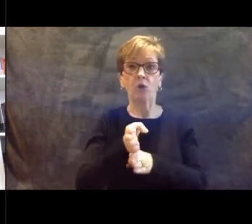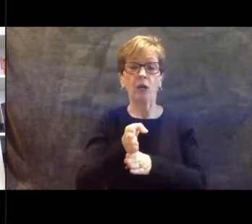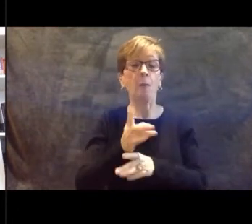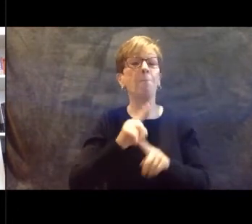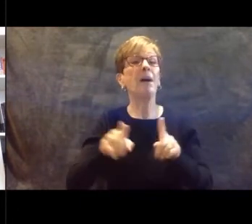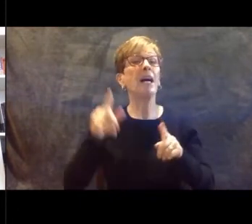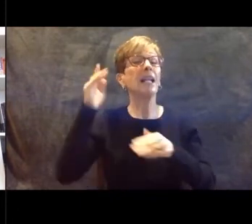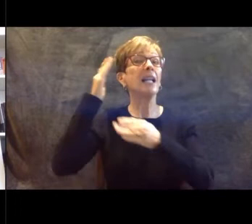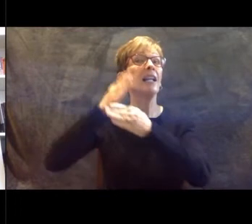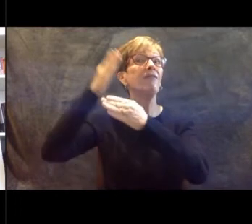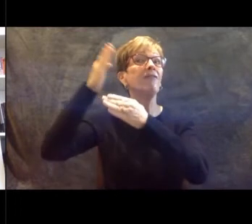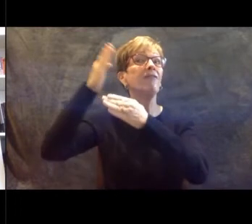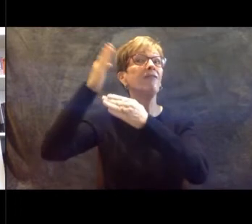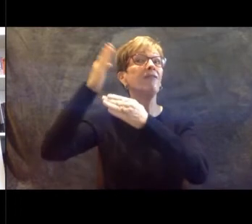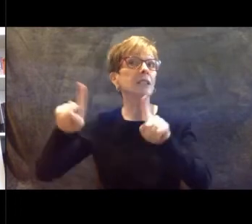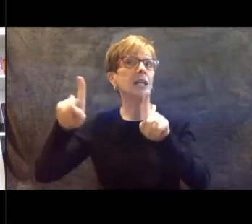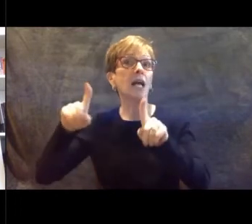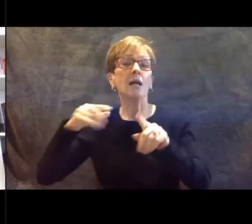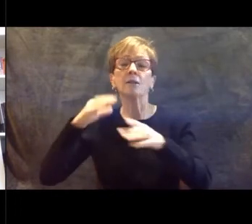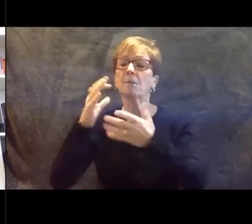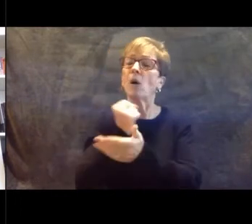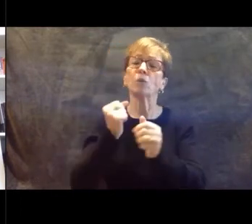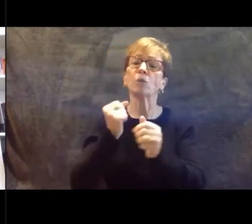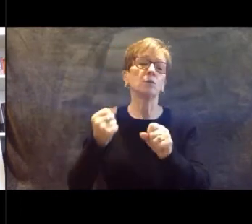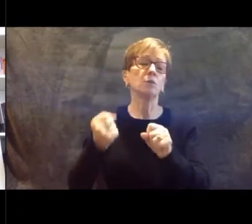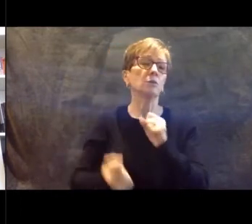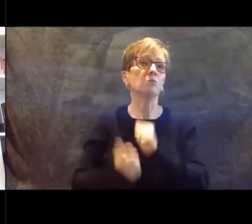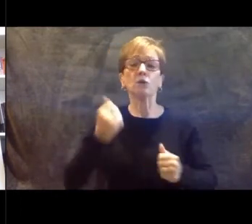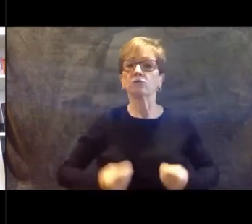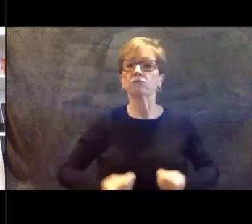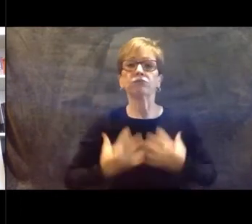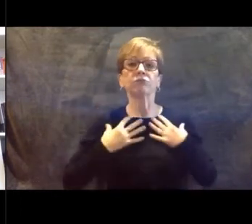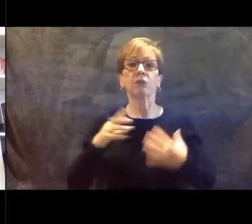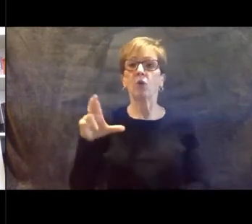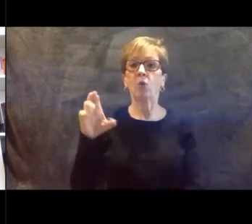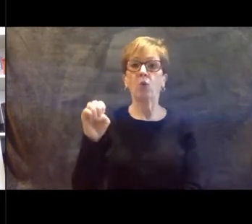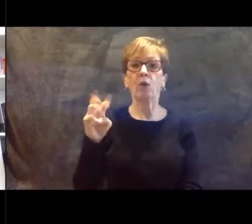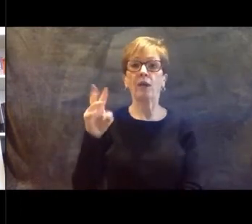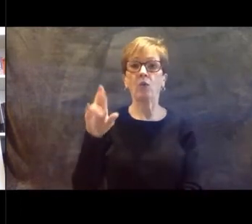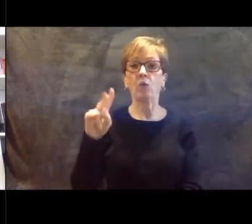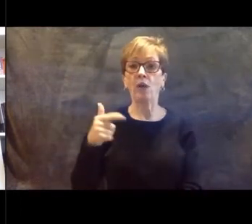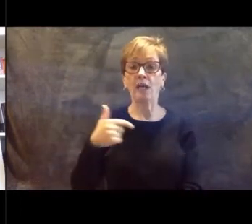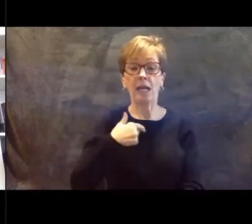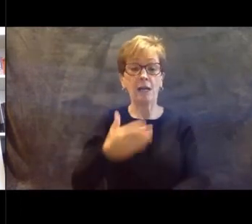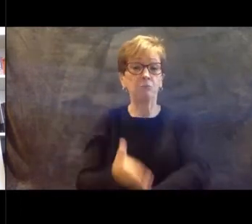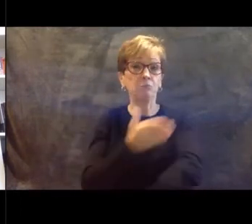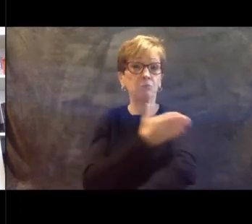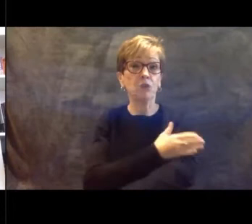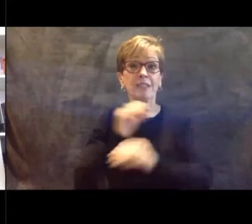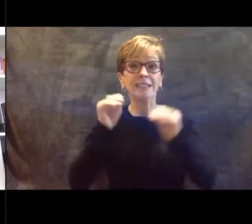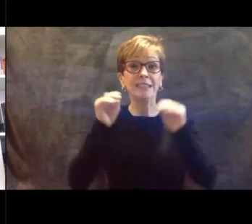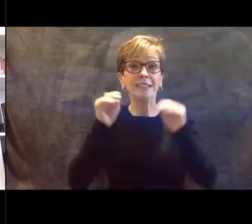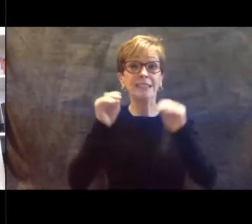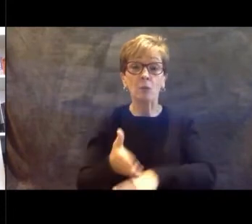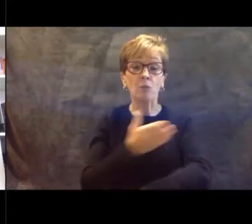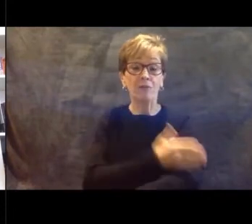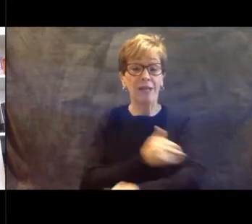grew as a teacher and I grew as a person. I was better able to